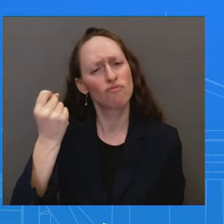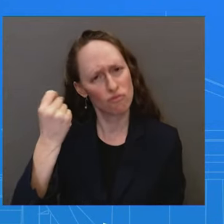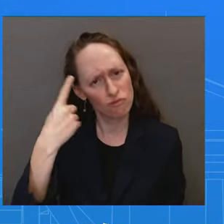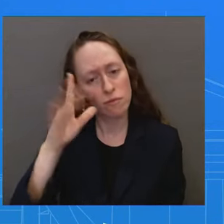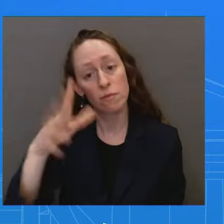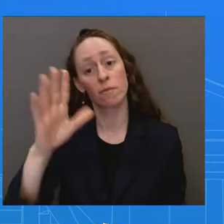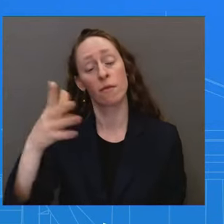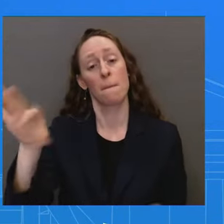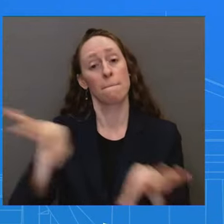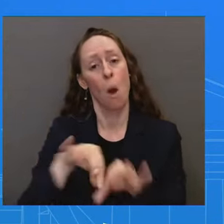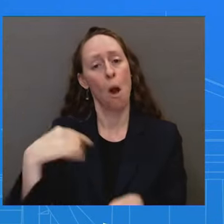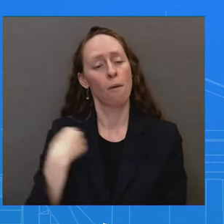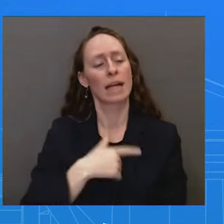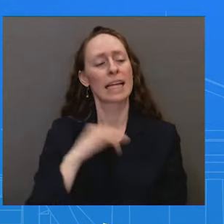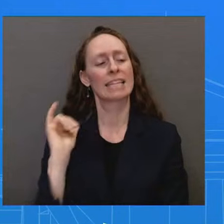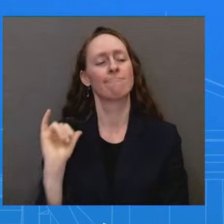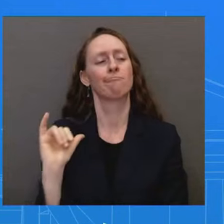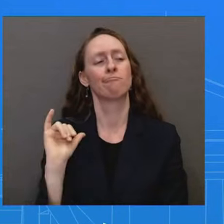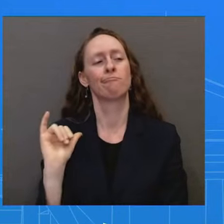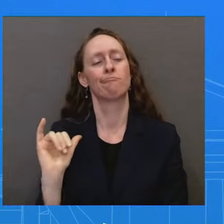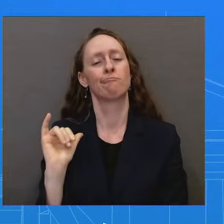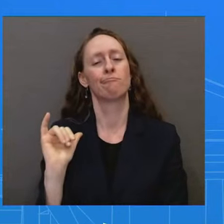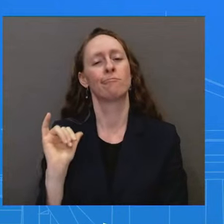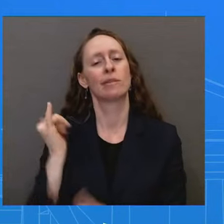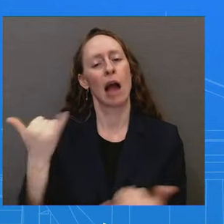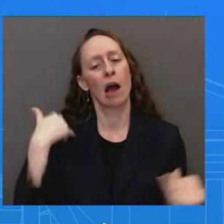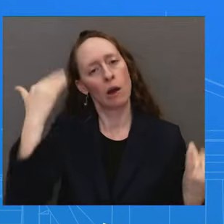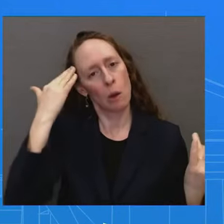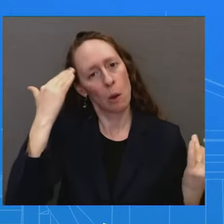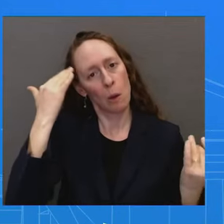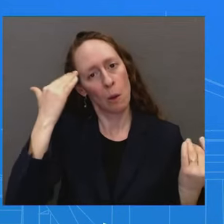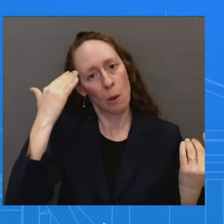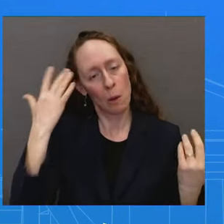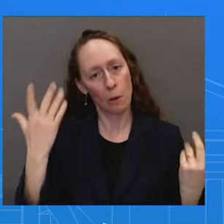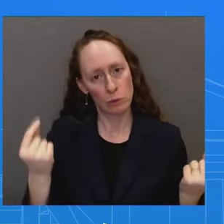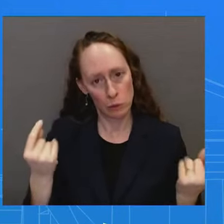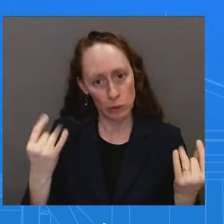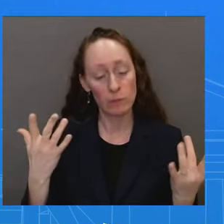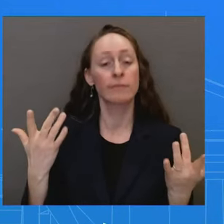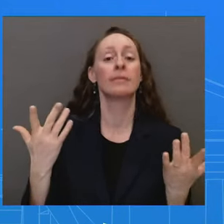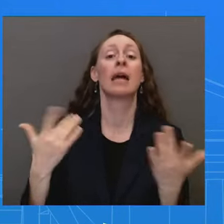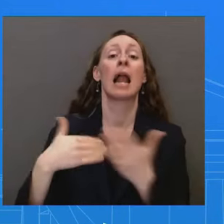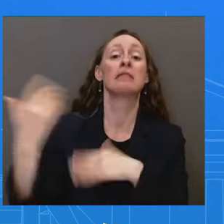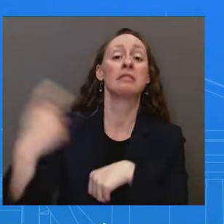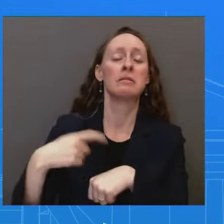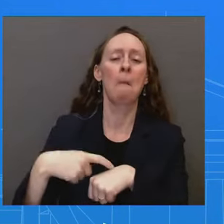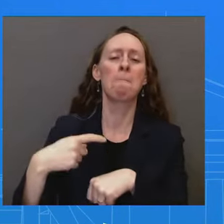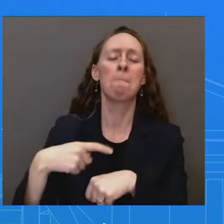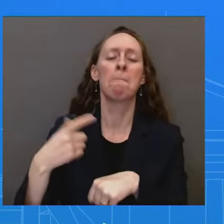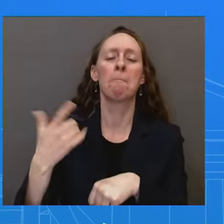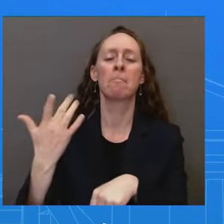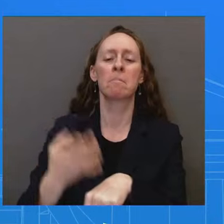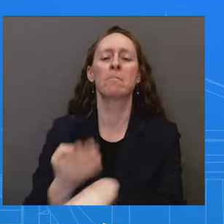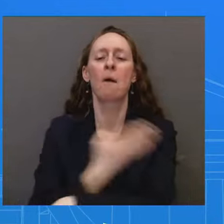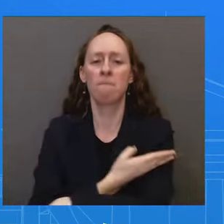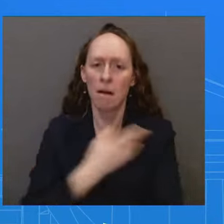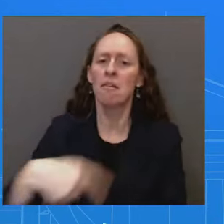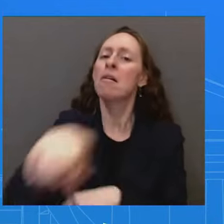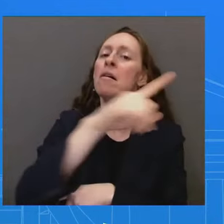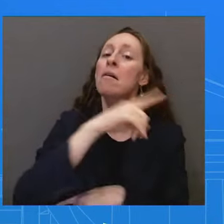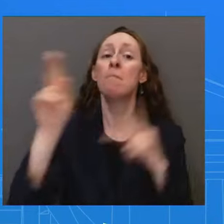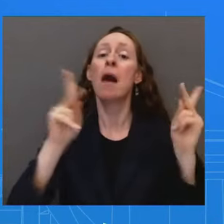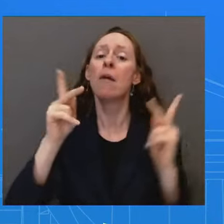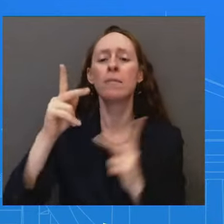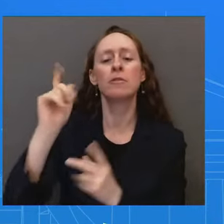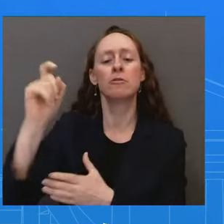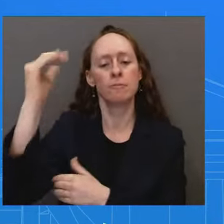it's up to you and your colleagues and it's up to the American people to determine, you know, how much they're going to ascribe what happened here to our credibility